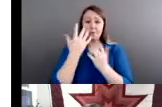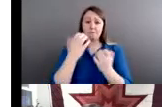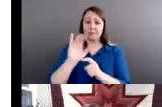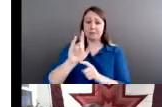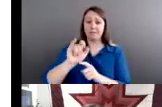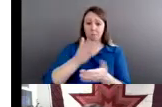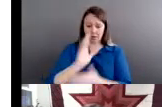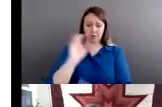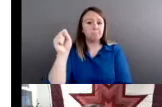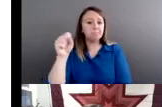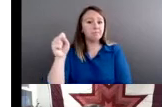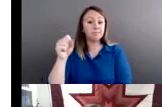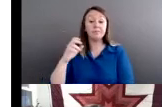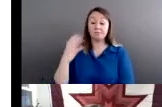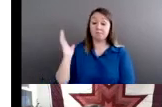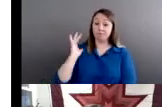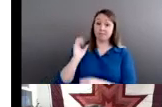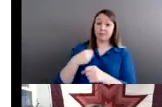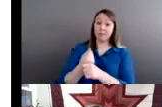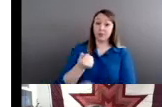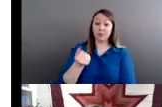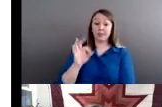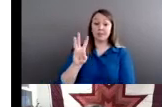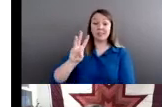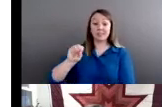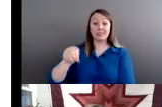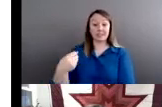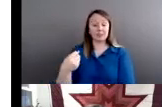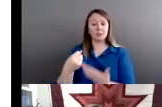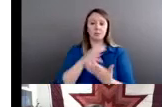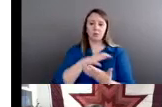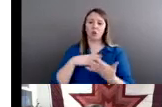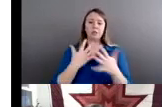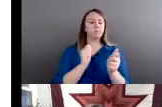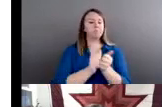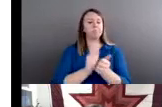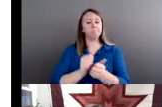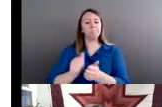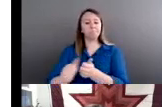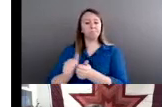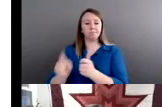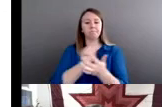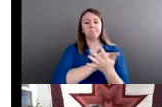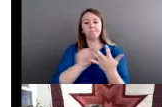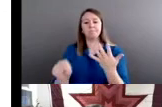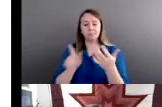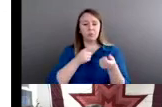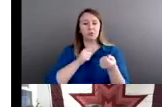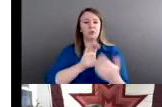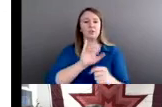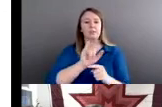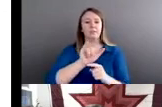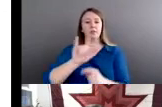1960s, Congress passed numerous laws aimed at addressing the civil liberties of